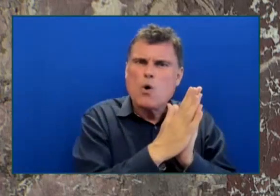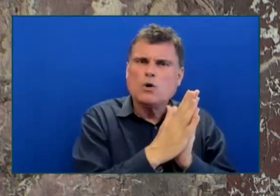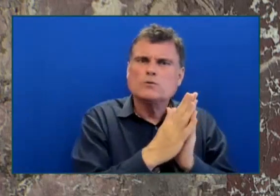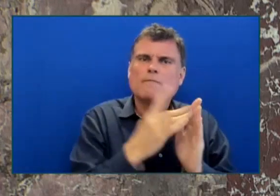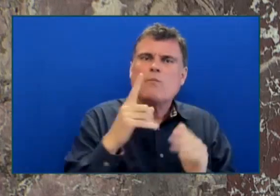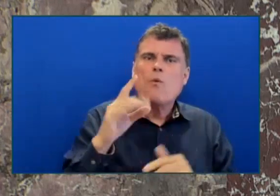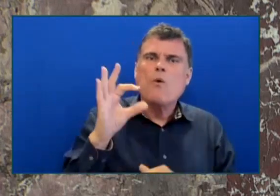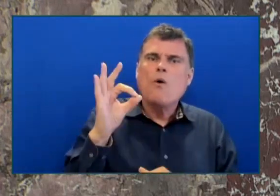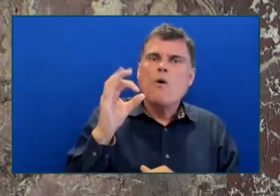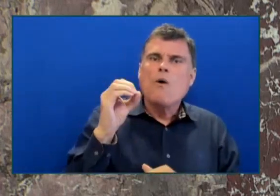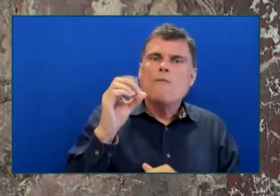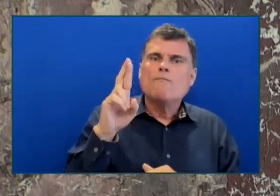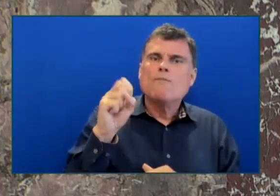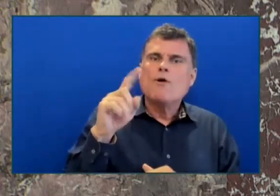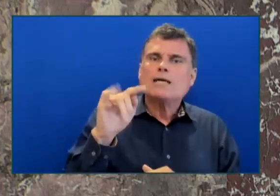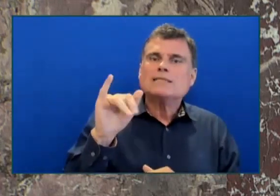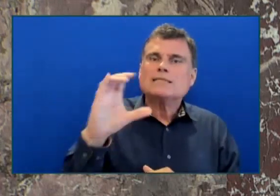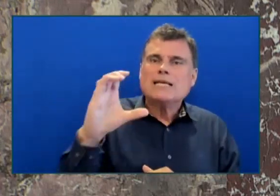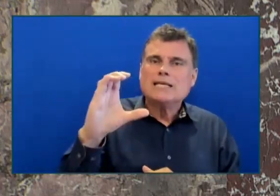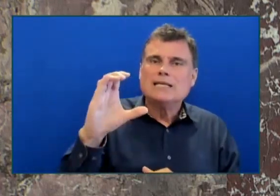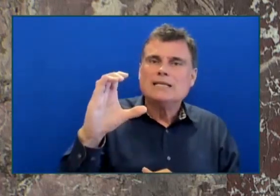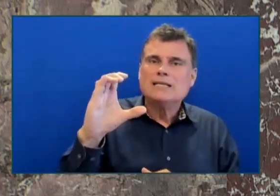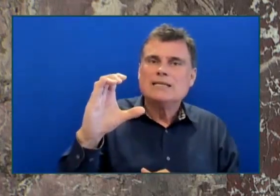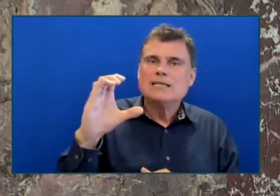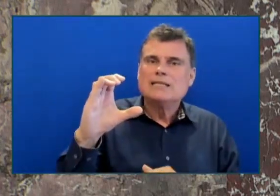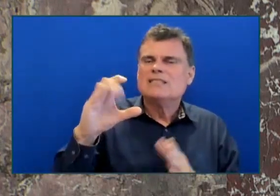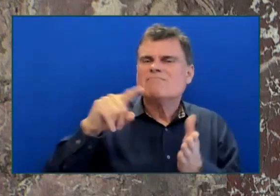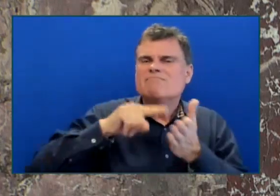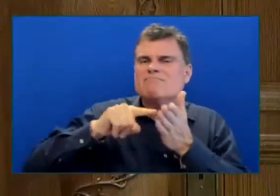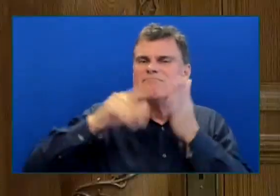was happening, and so that they know that we're taking action on this.